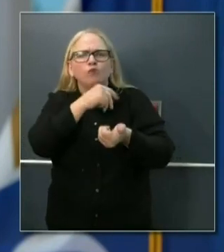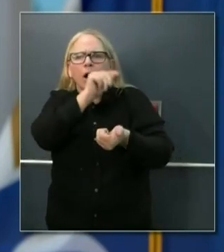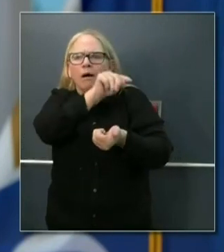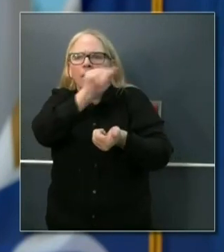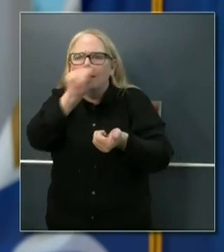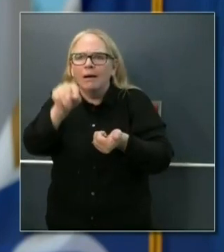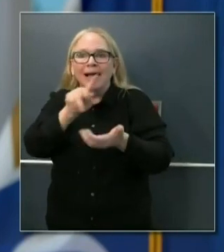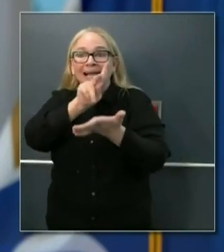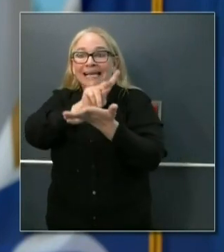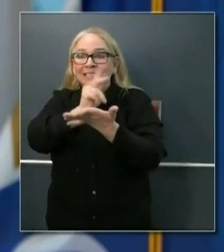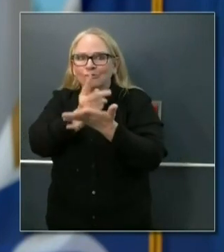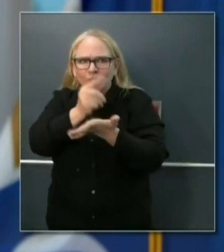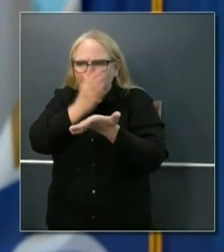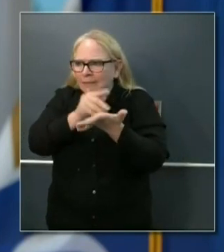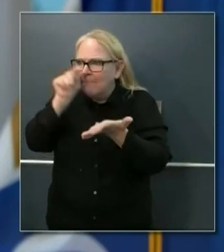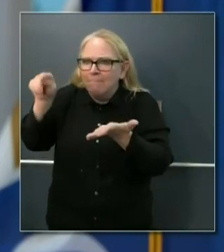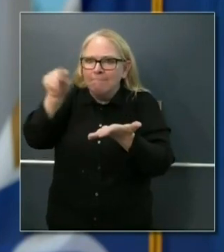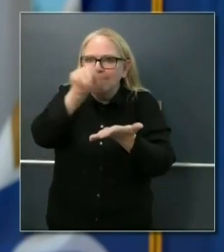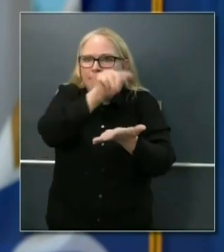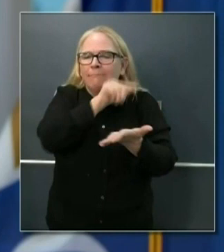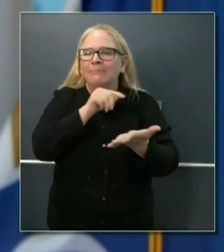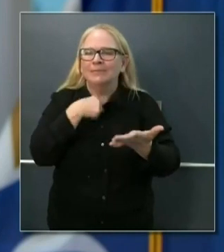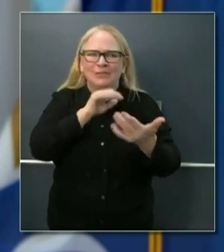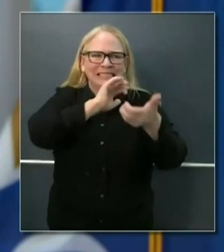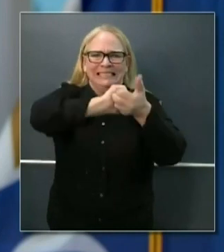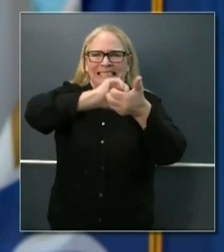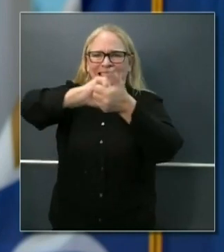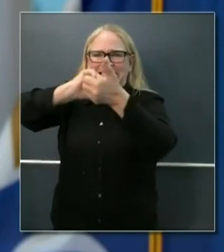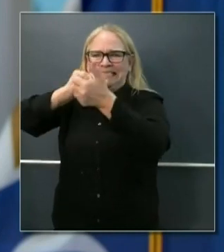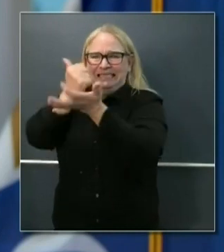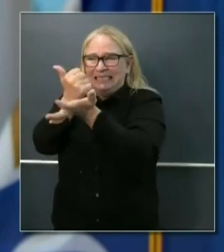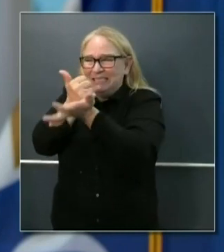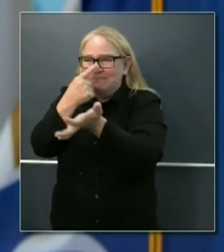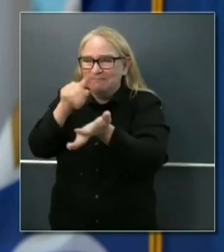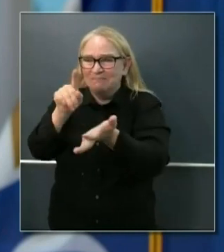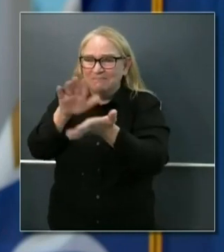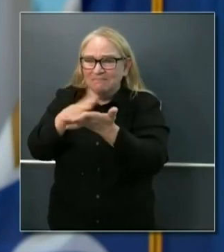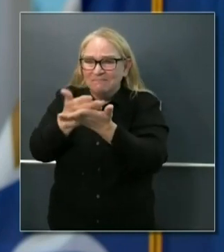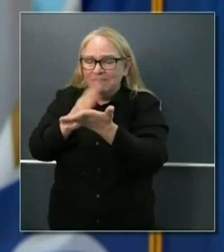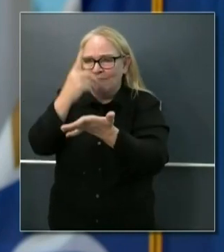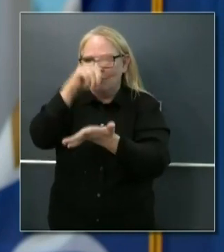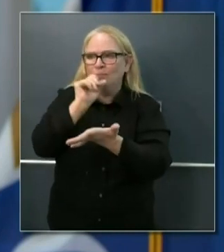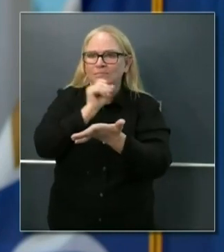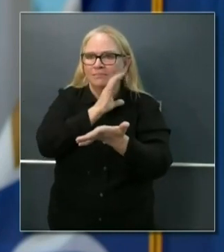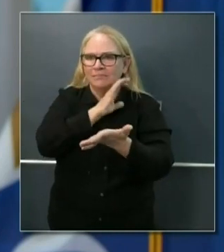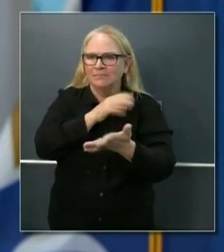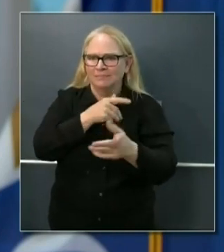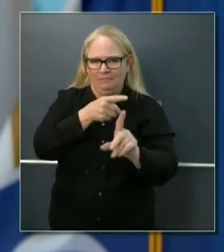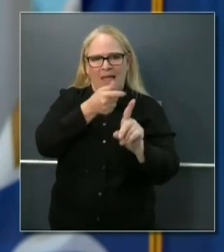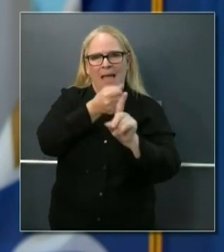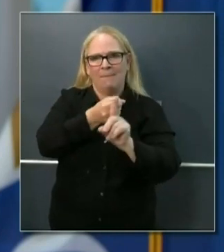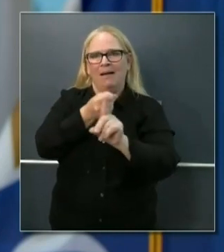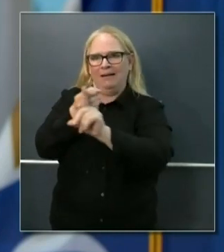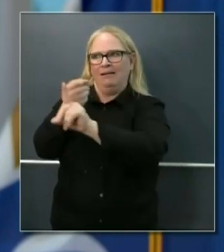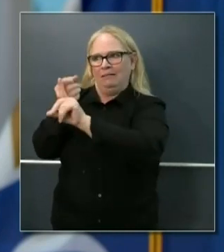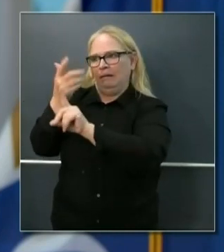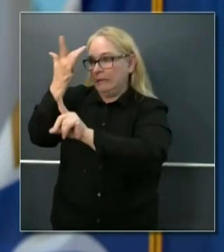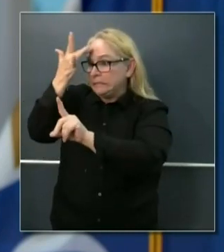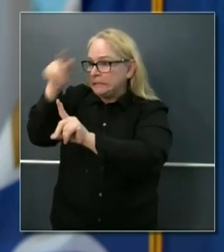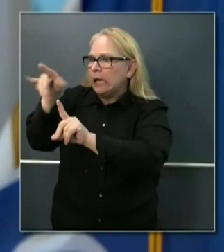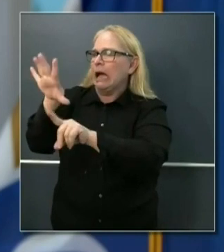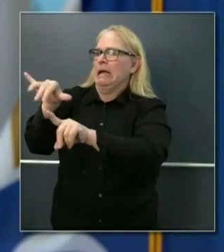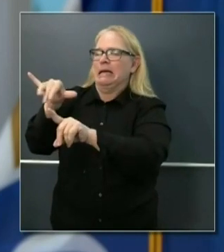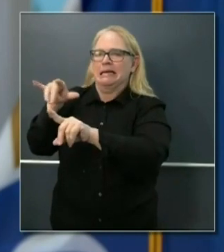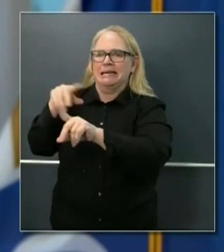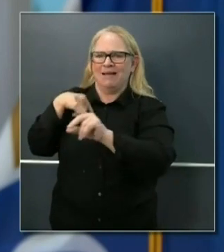hospitality industry. It's been ravaged by this pandemic, and this has led us to an